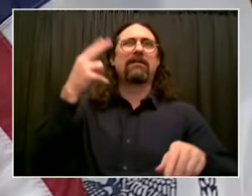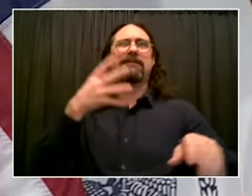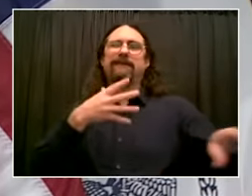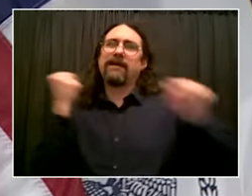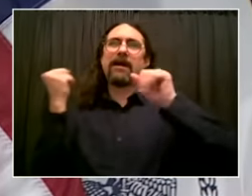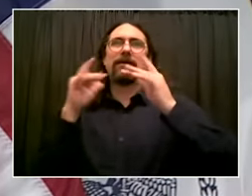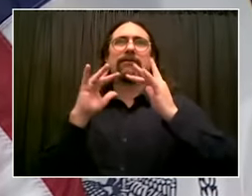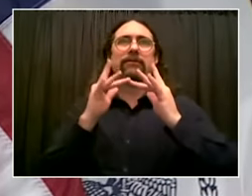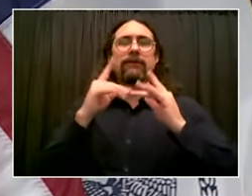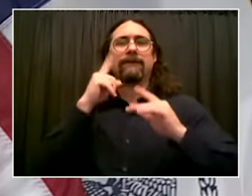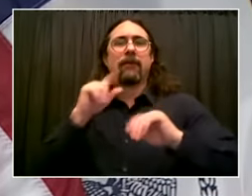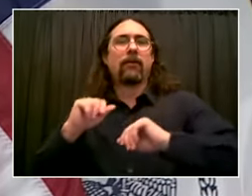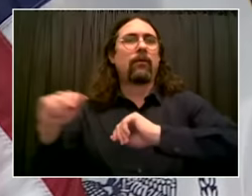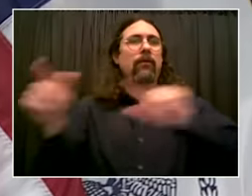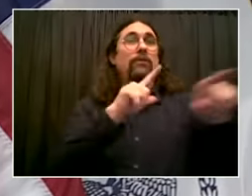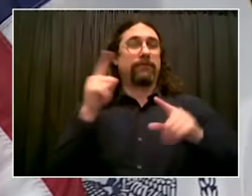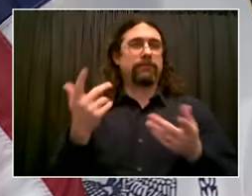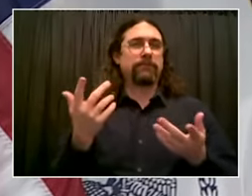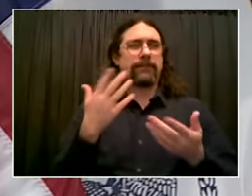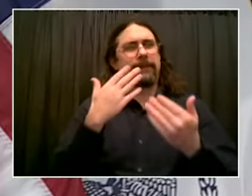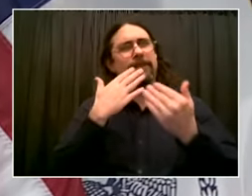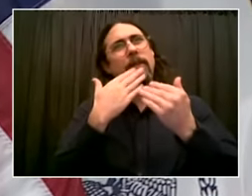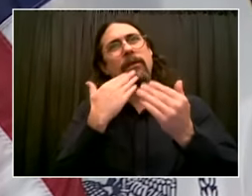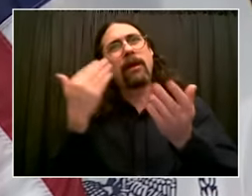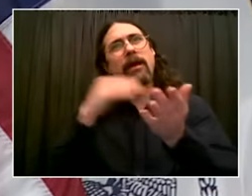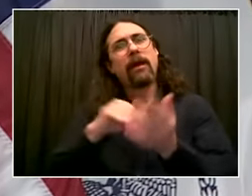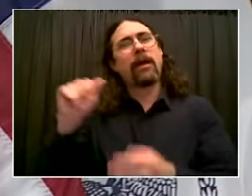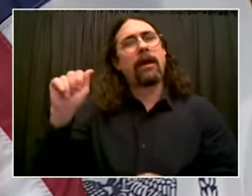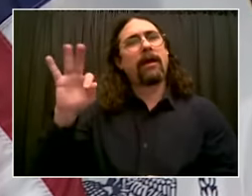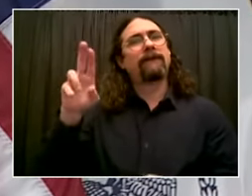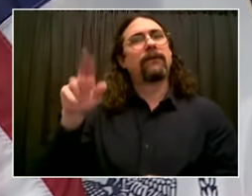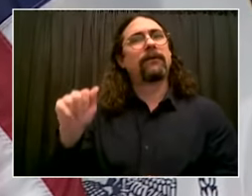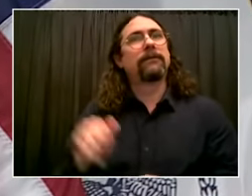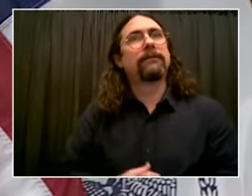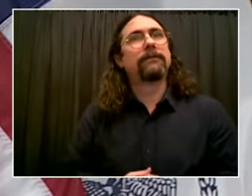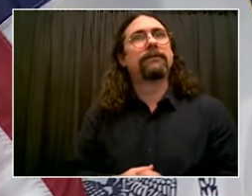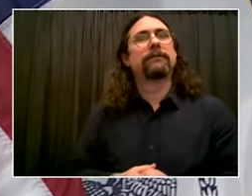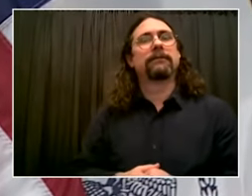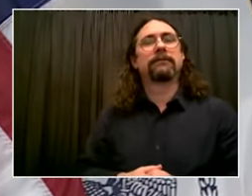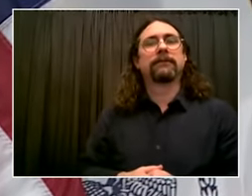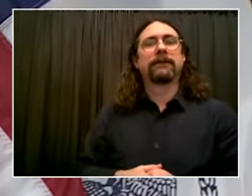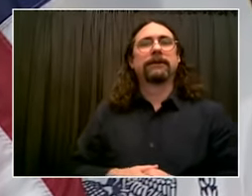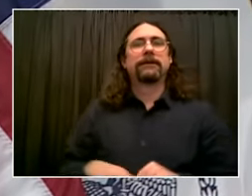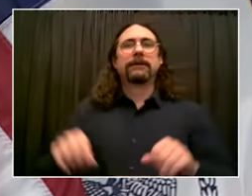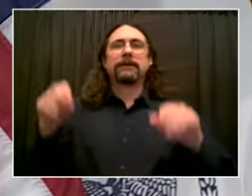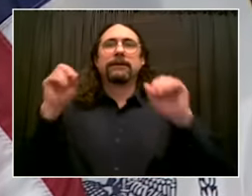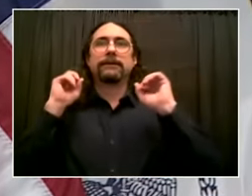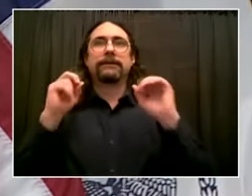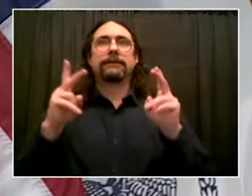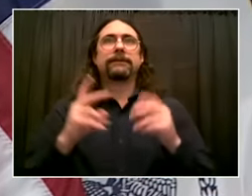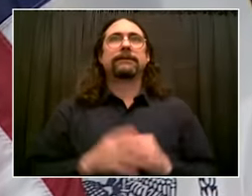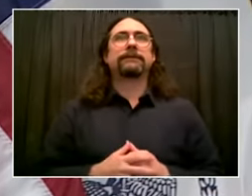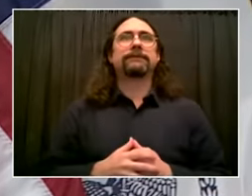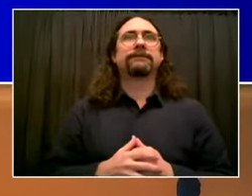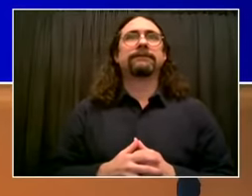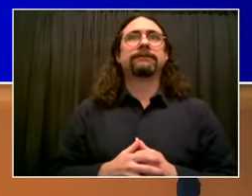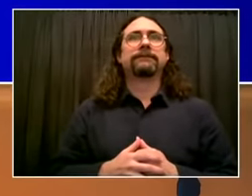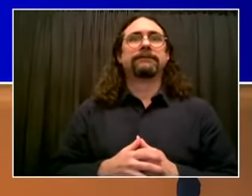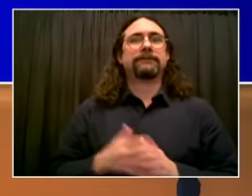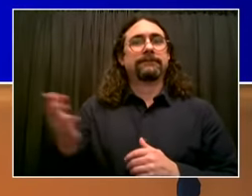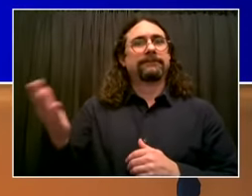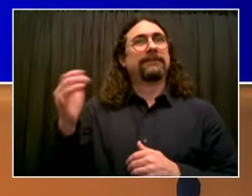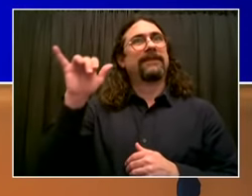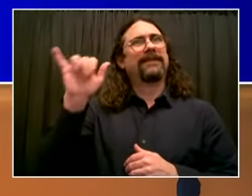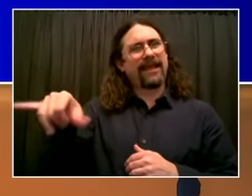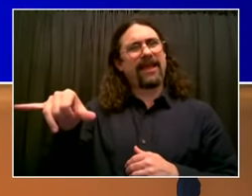Everyone, thank you. Everyone, again, here's another example. I'm going to keep saying a recovery for all of us. That's what it looks like